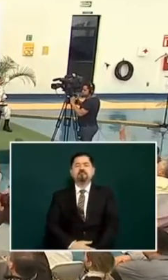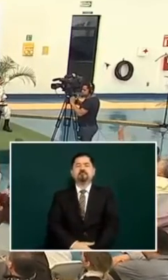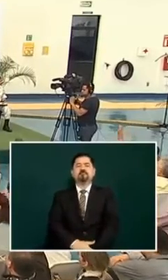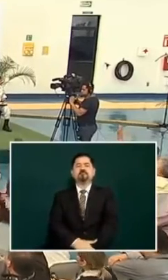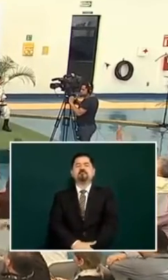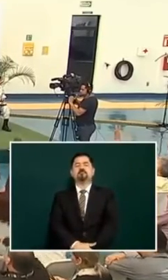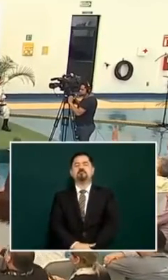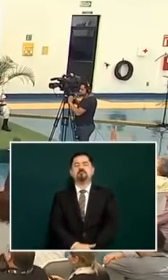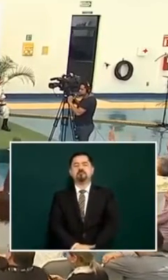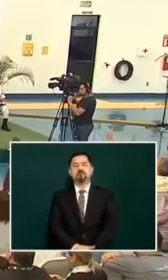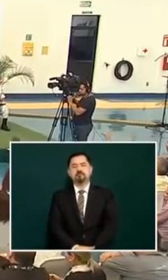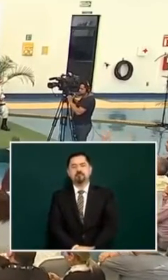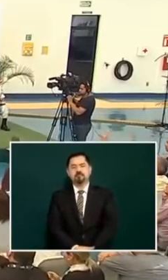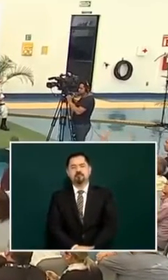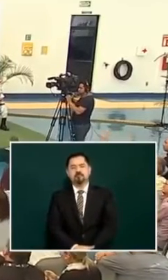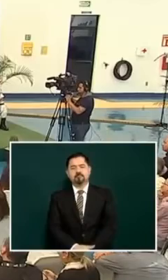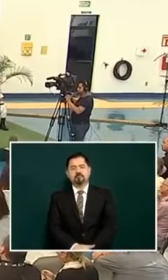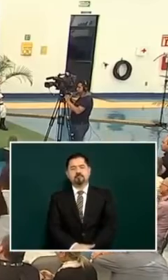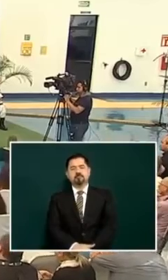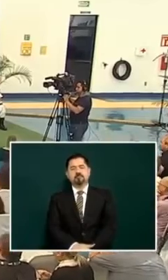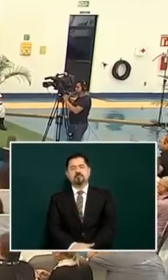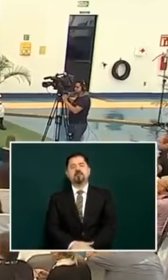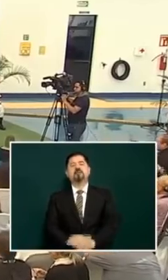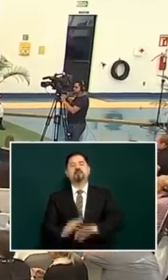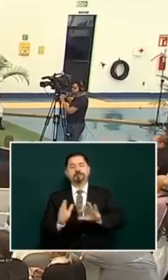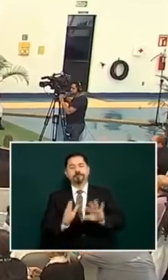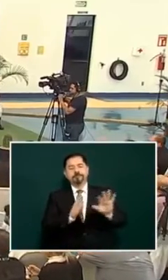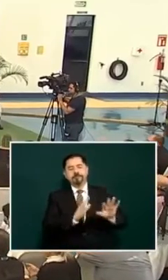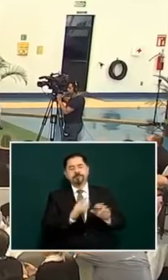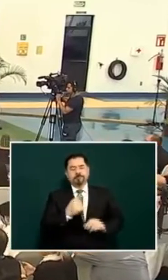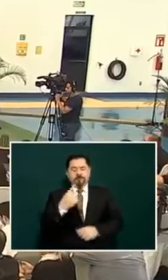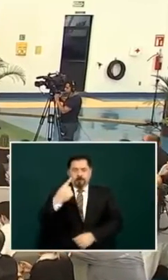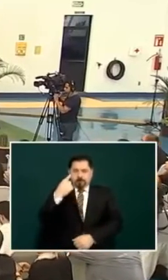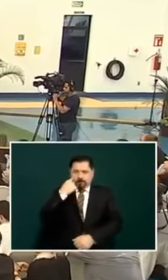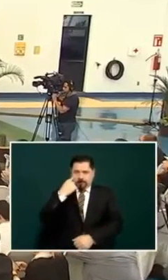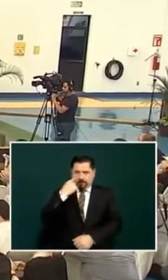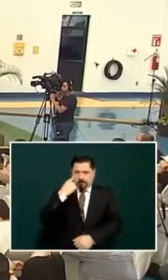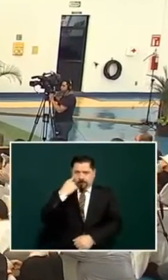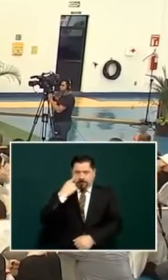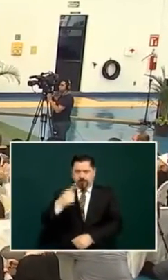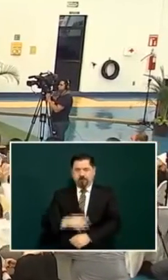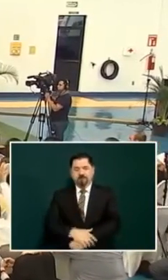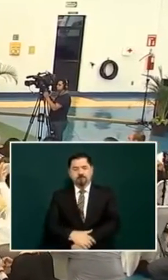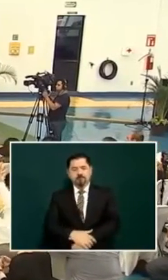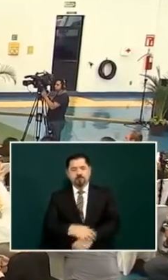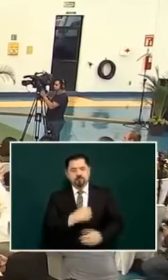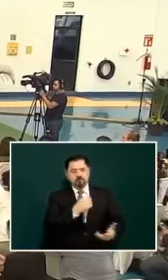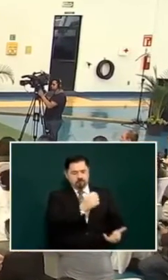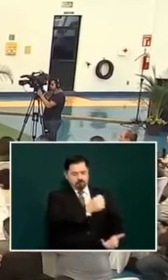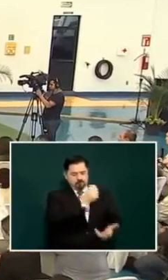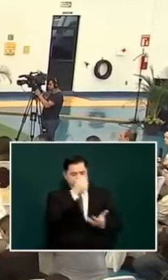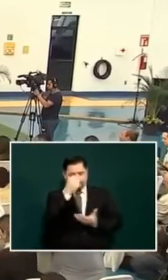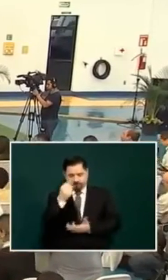and each with their respective agencies look here there is a